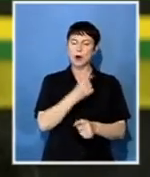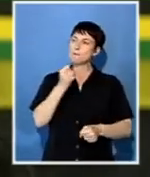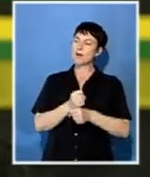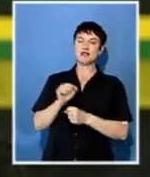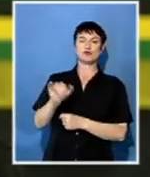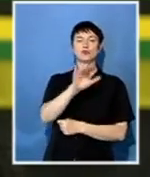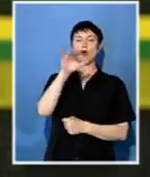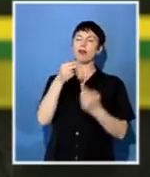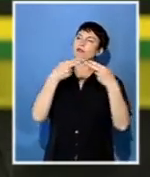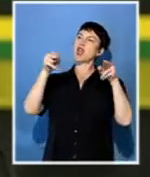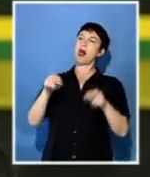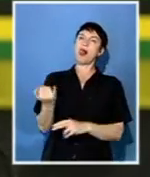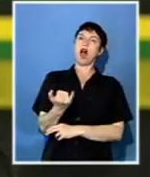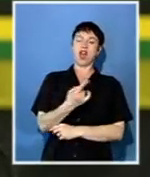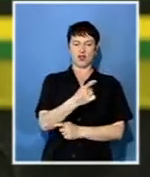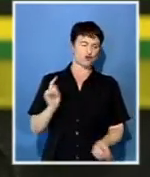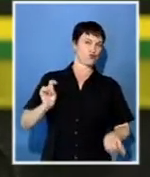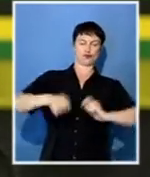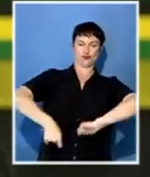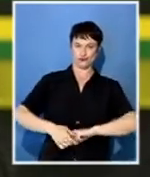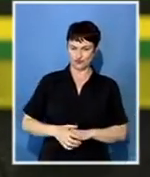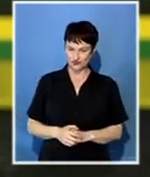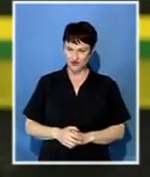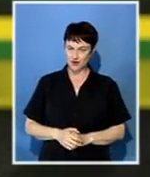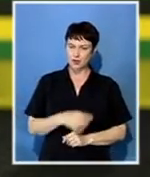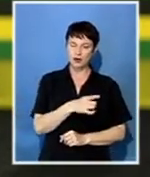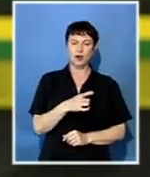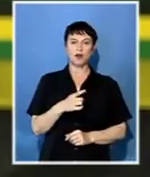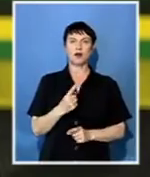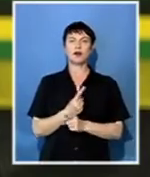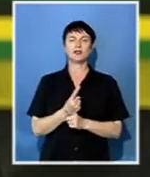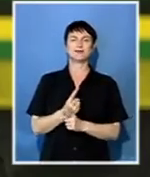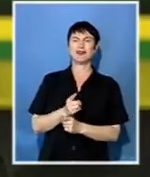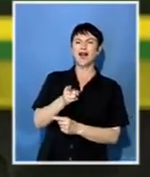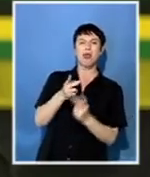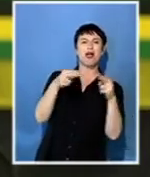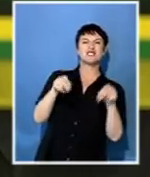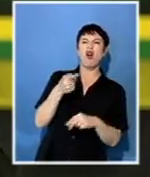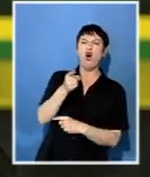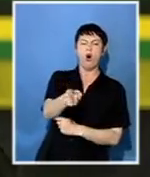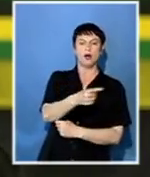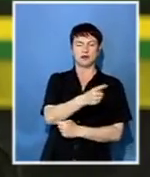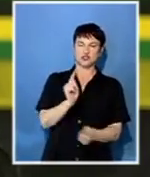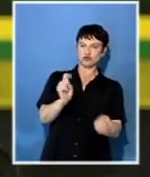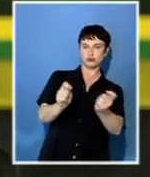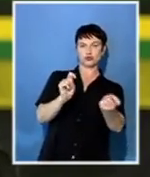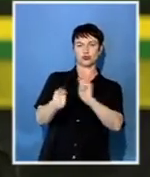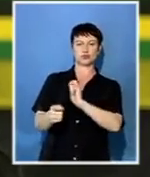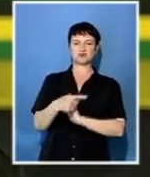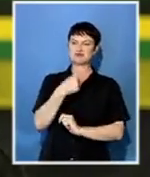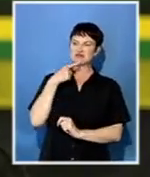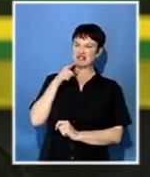South Africa. You challenged both the form and the content. You labelled the form Eurocentric,